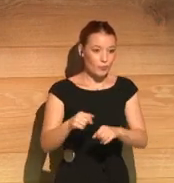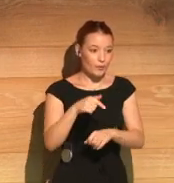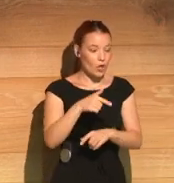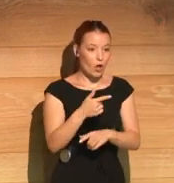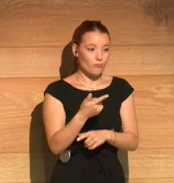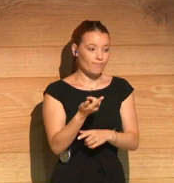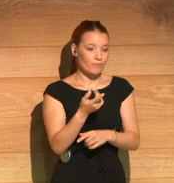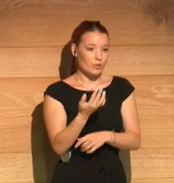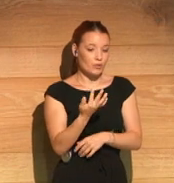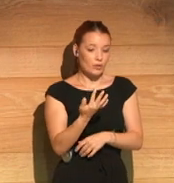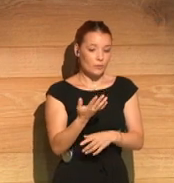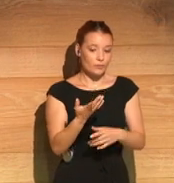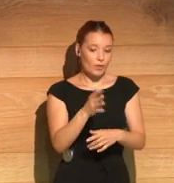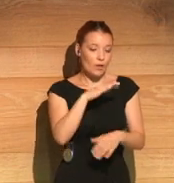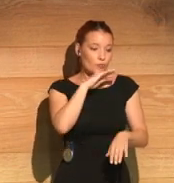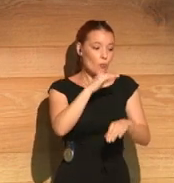had to put up with that.